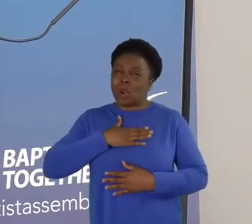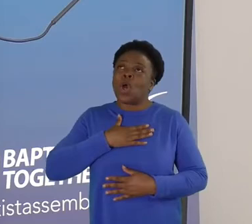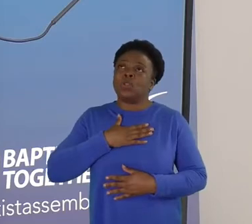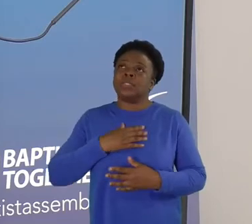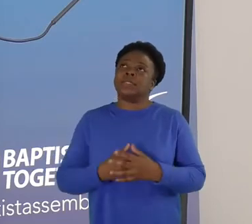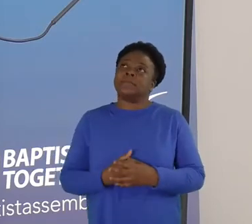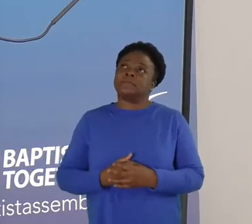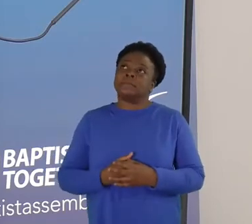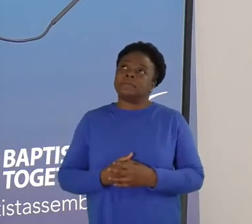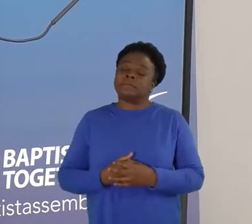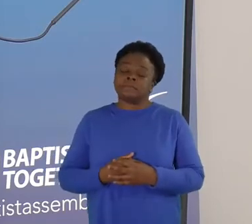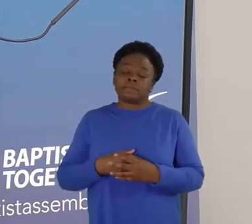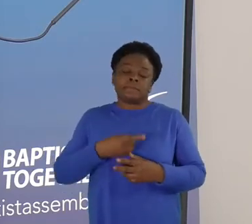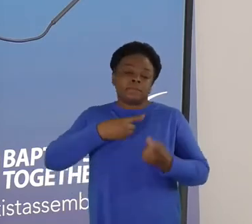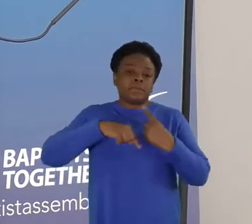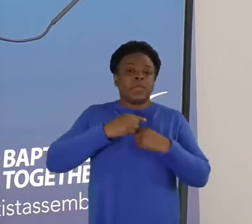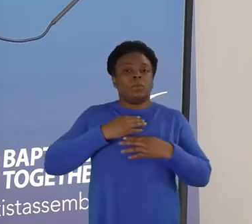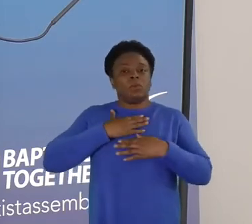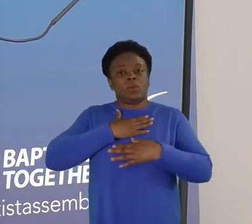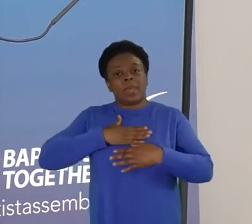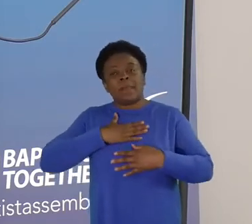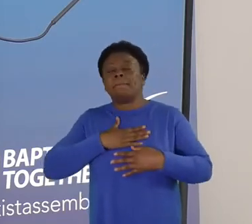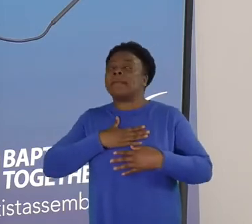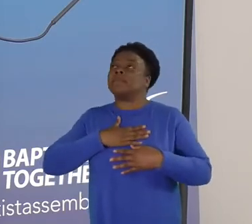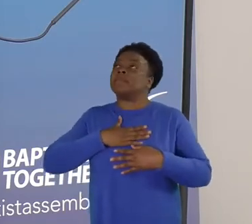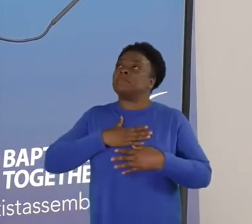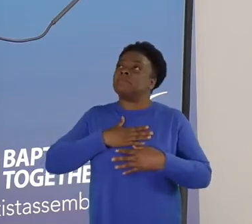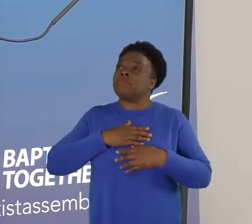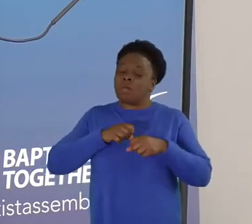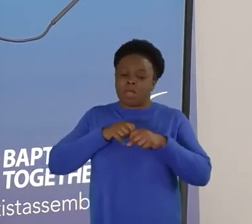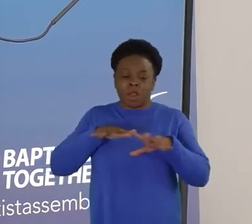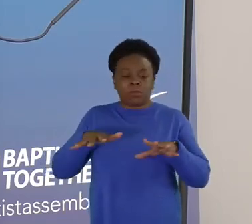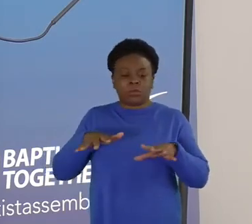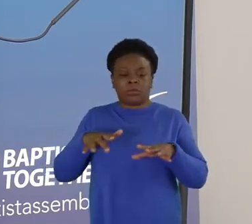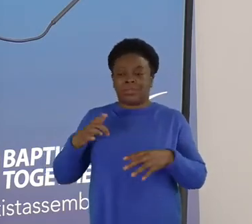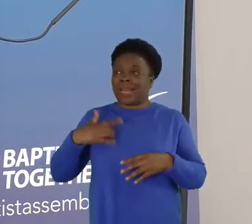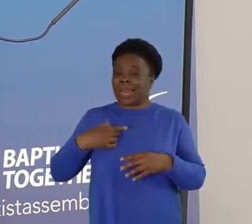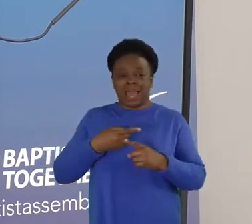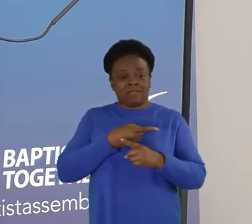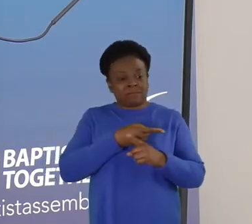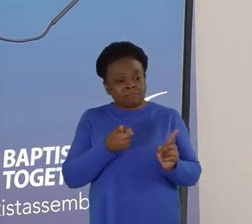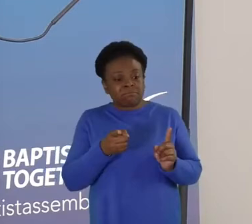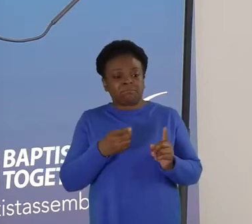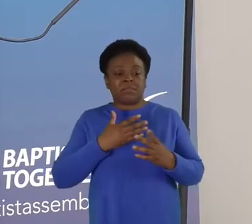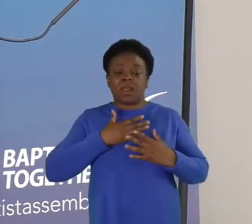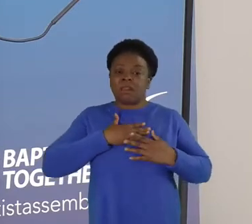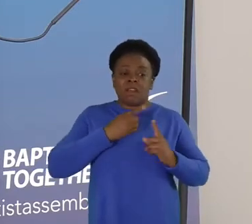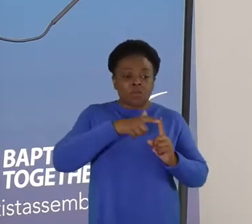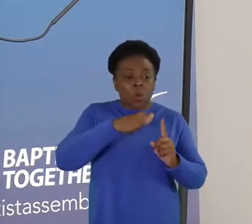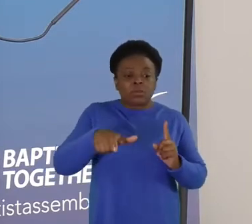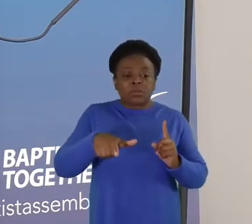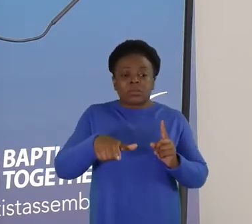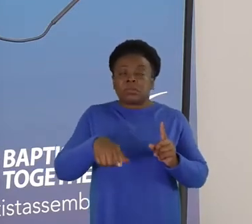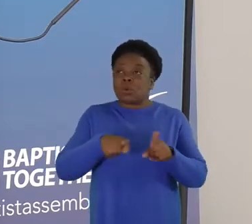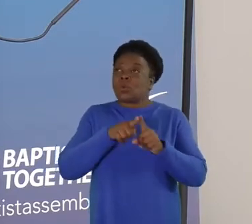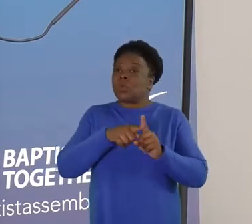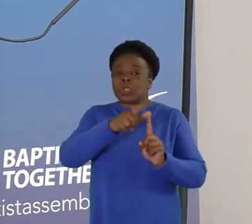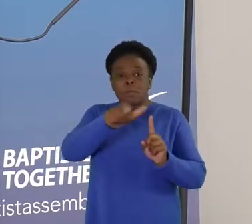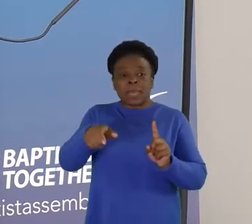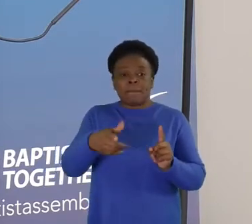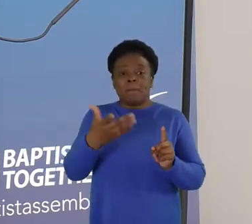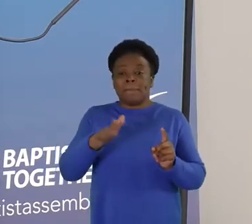We lament the loss of life of loved ones, of those near and those that we never knew.